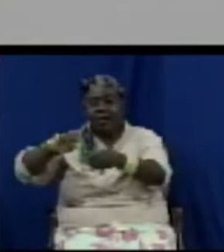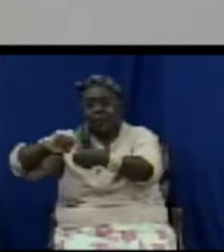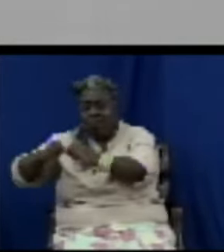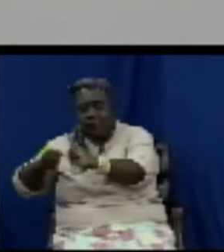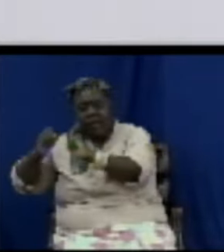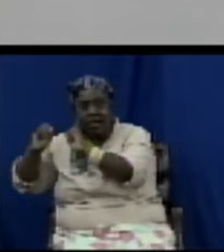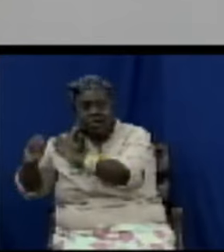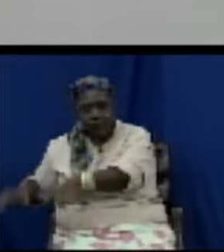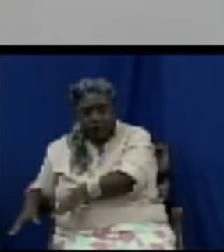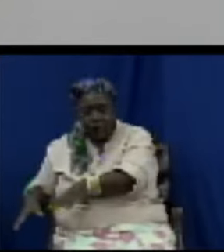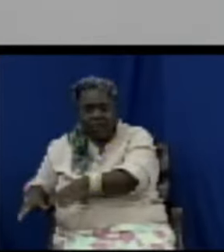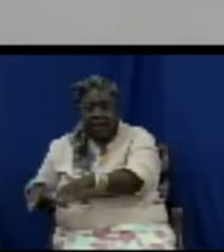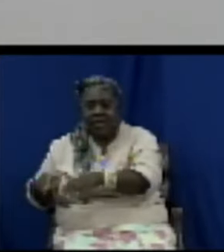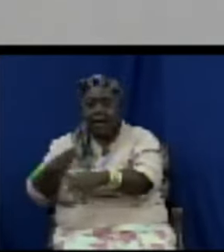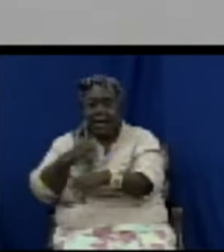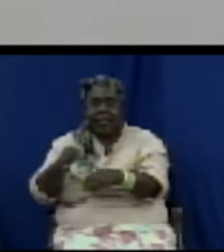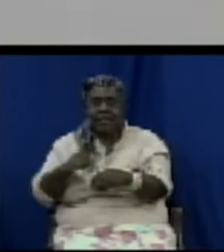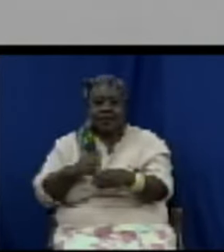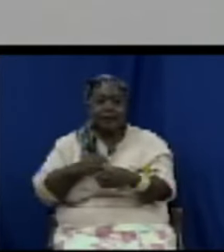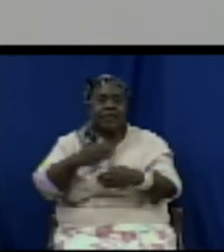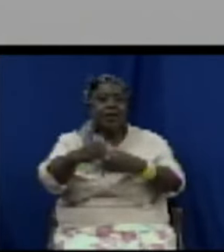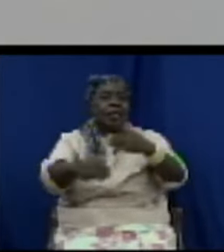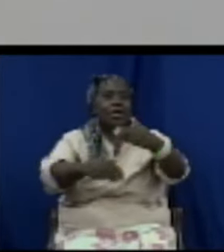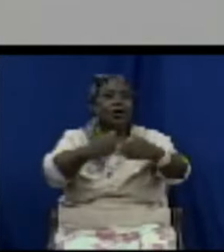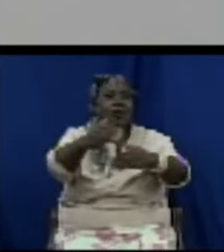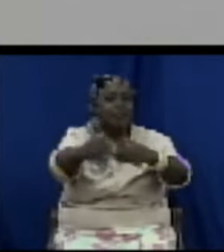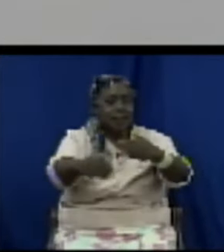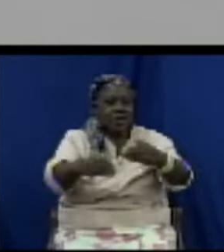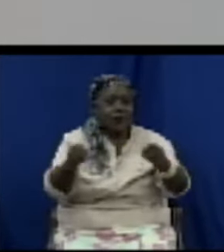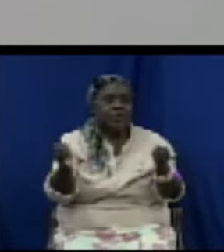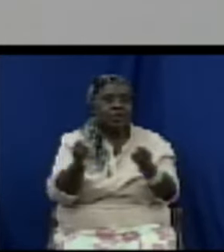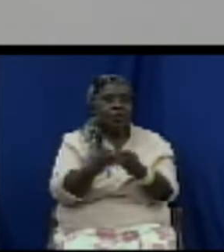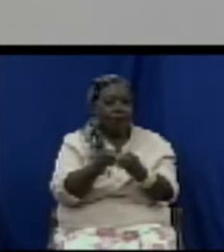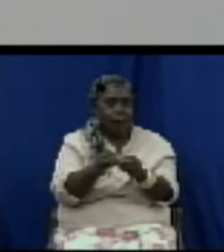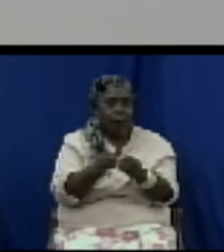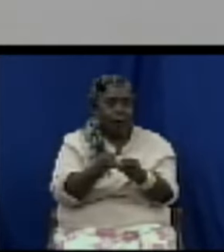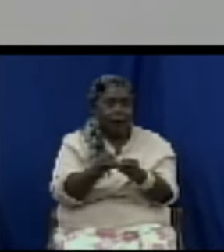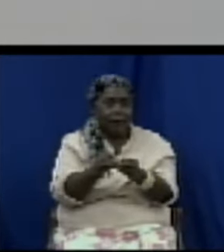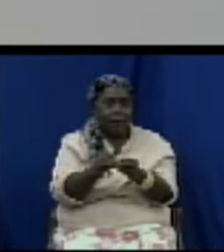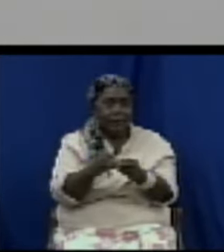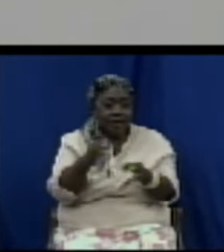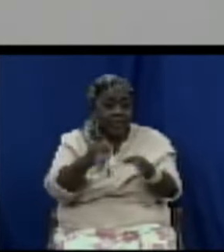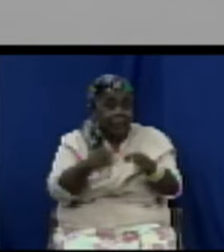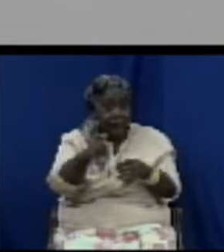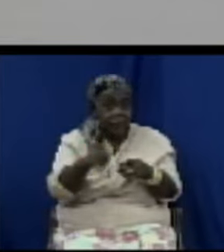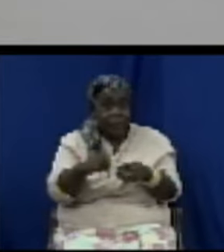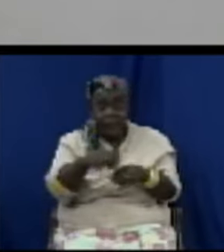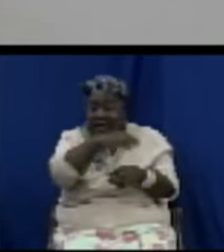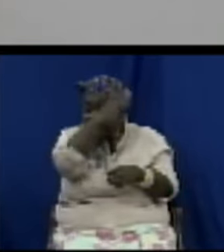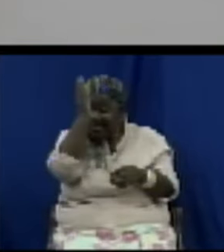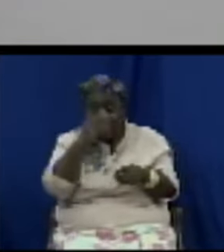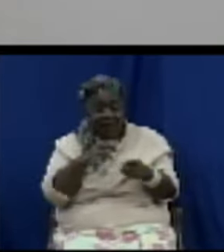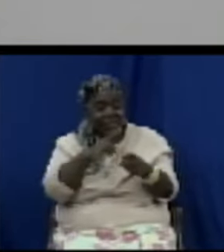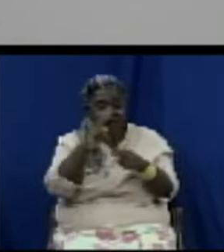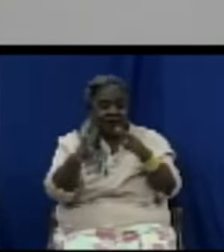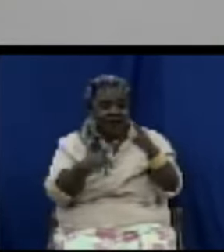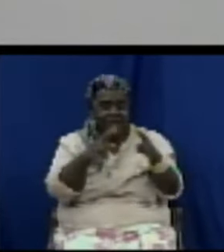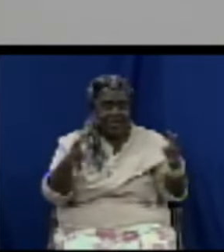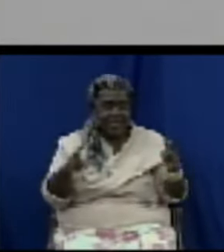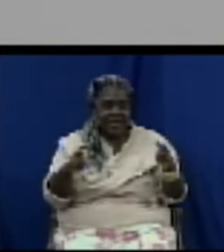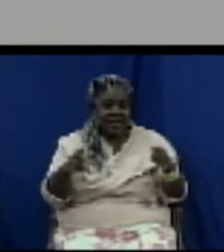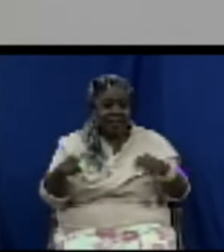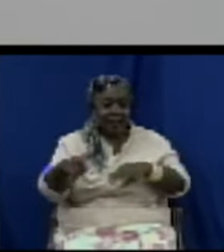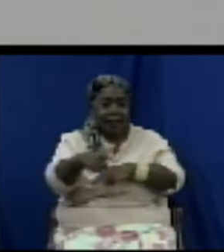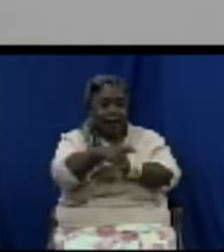never visited the landfill I want to open your eyes not in a negative way but this is the reality